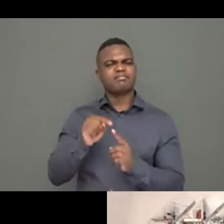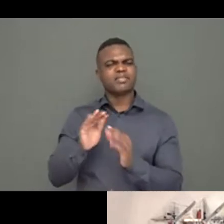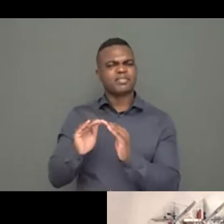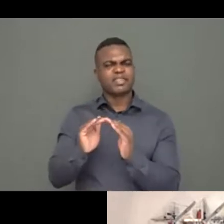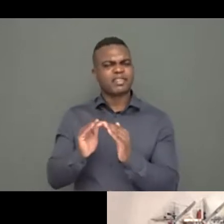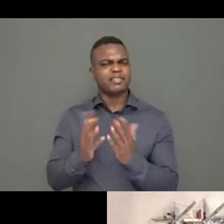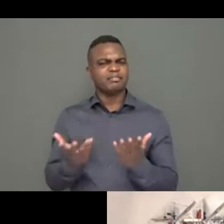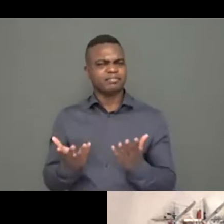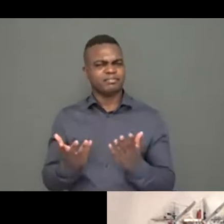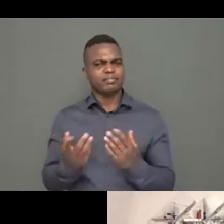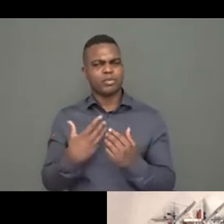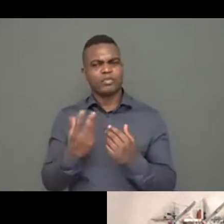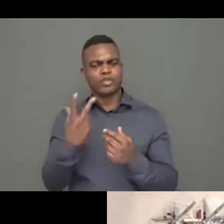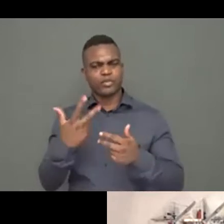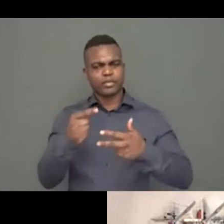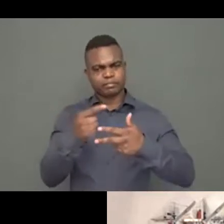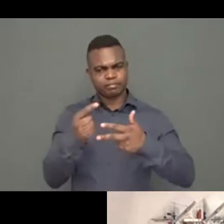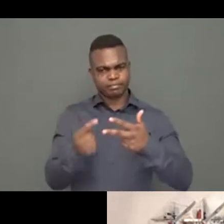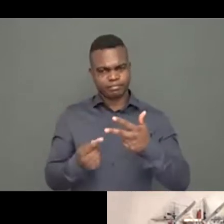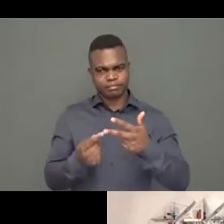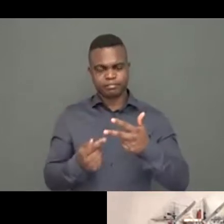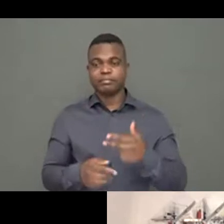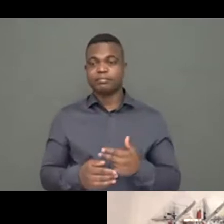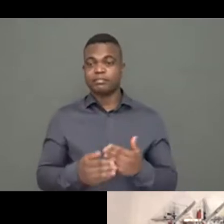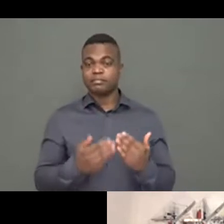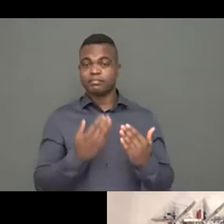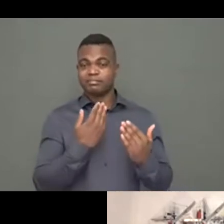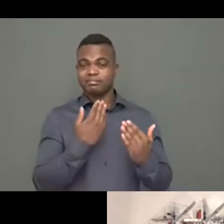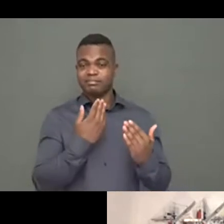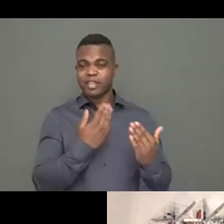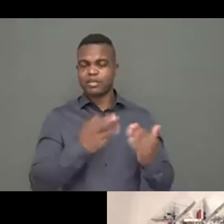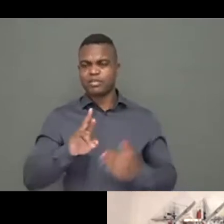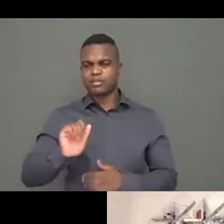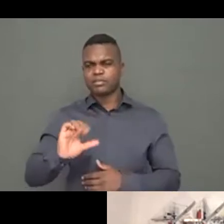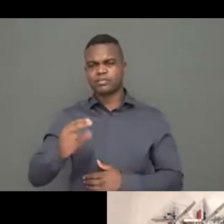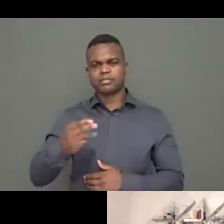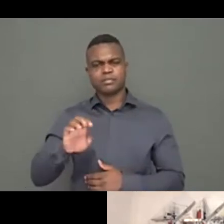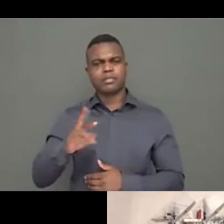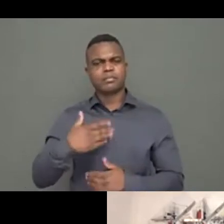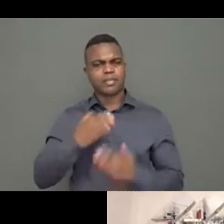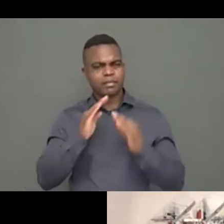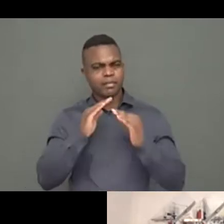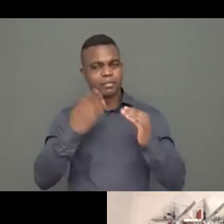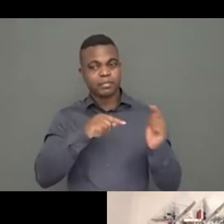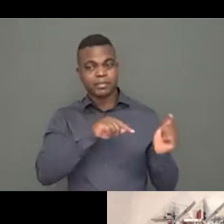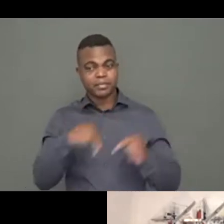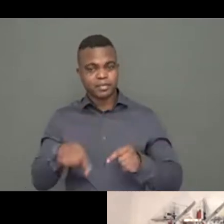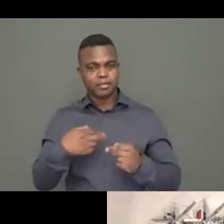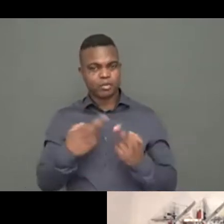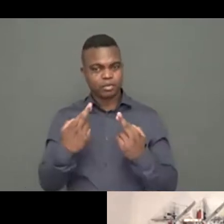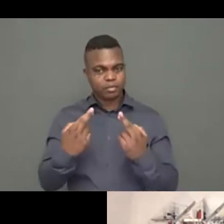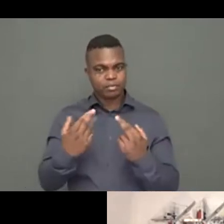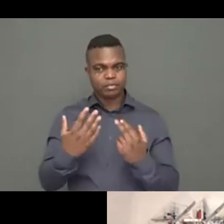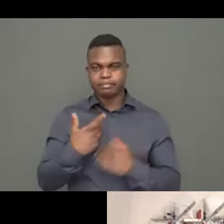clarify these three distinct elements around the CHS. So let's start with the standard itself, the core humanitarian